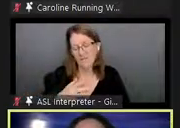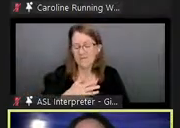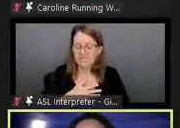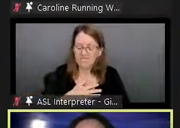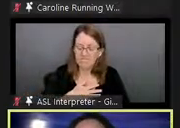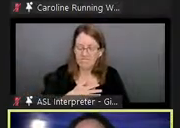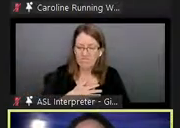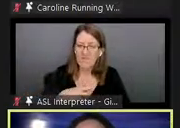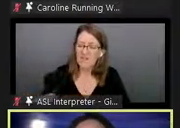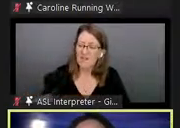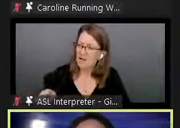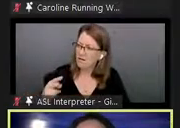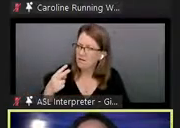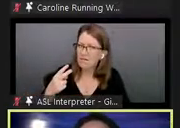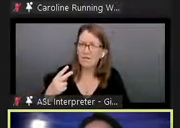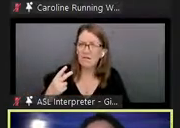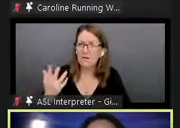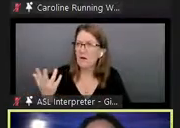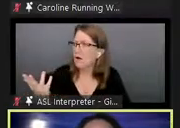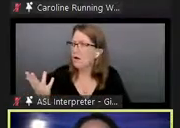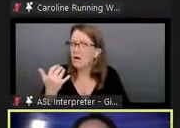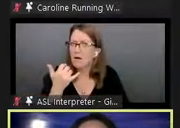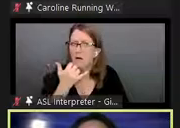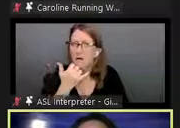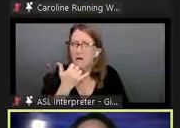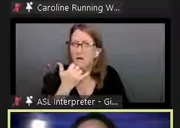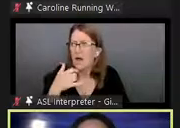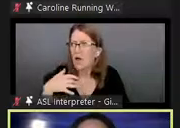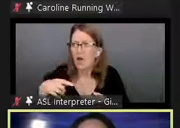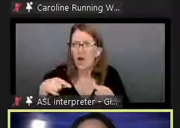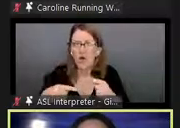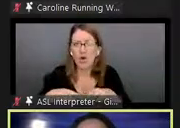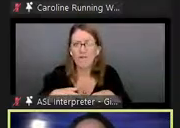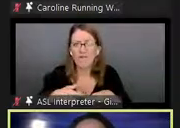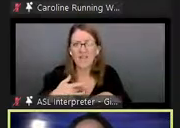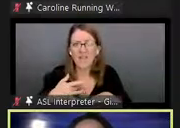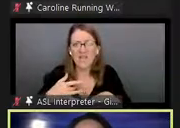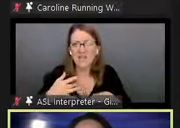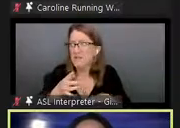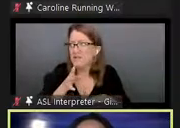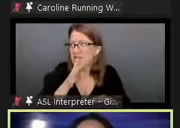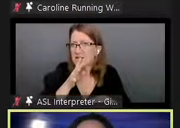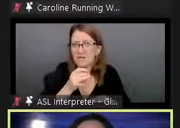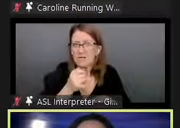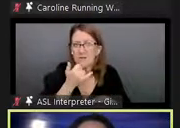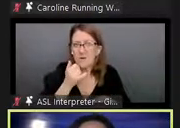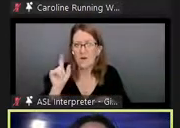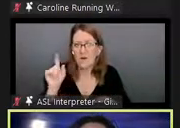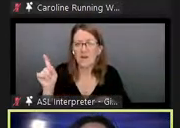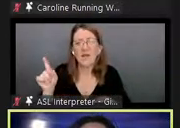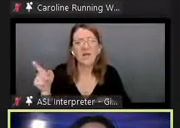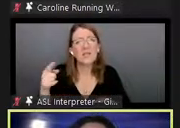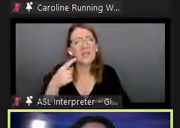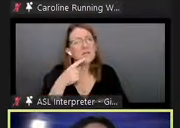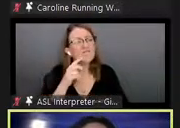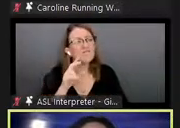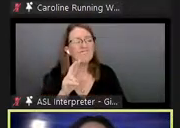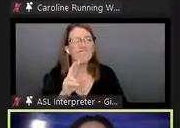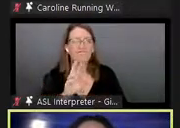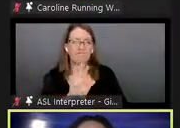um and i thought oh i heard his feelings i said something wrong and then he said to me well you know